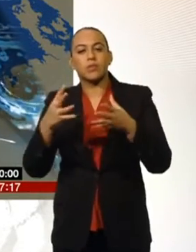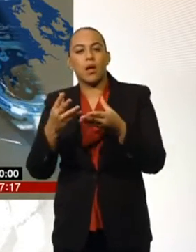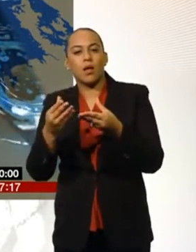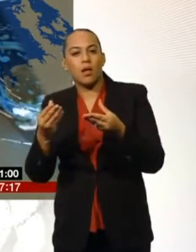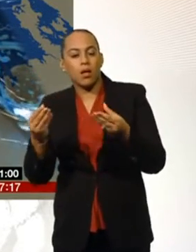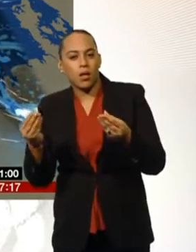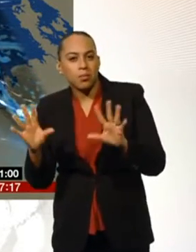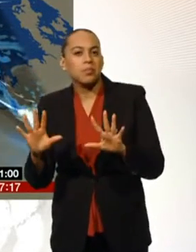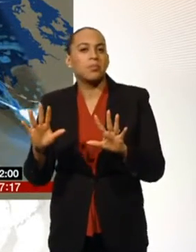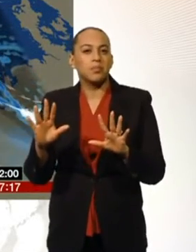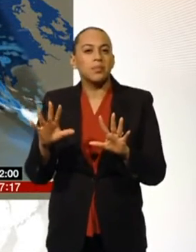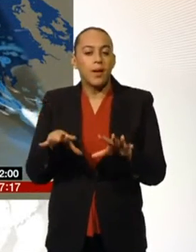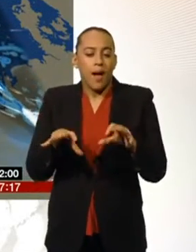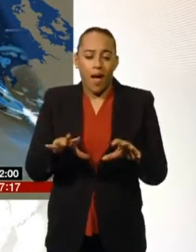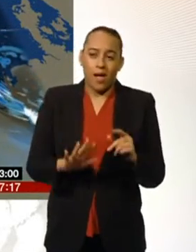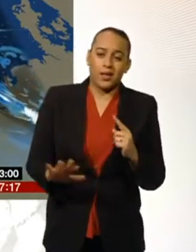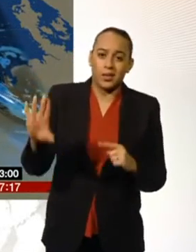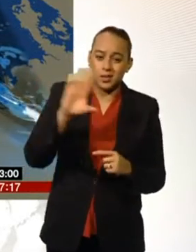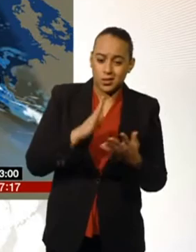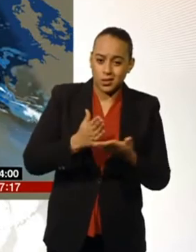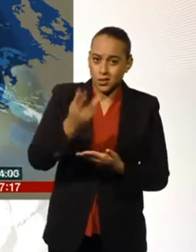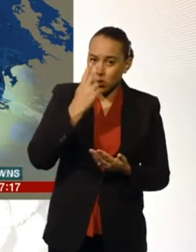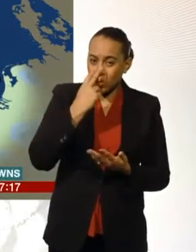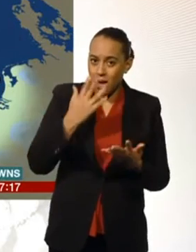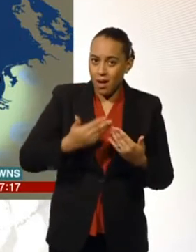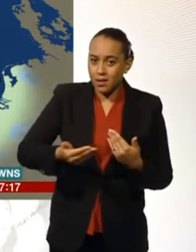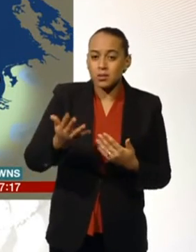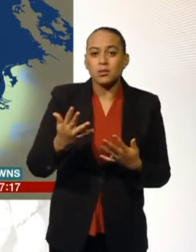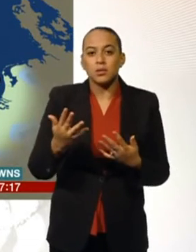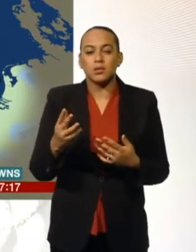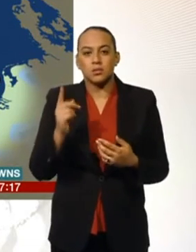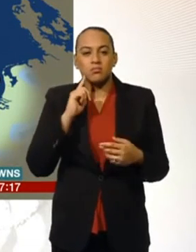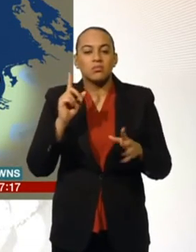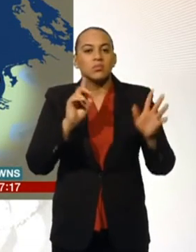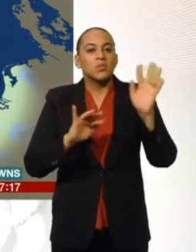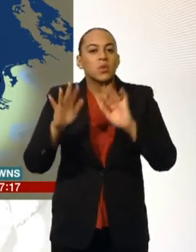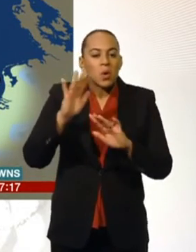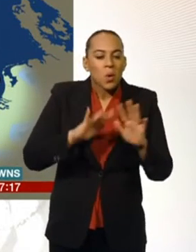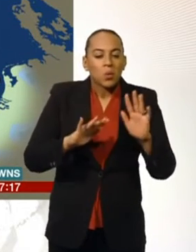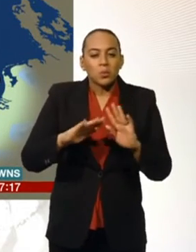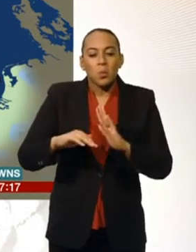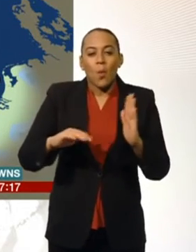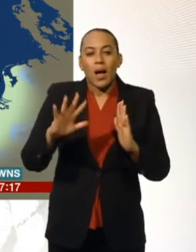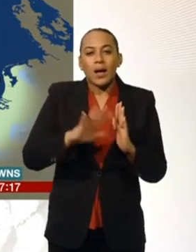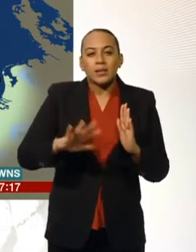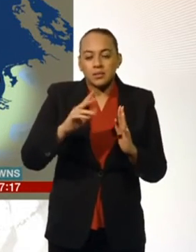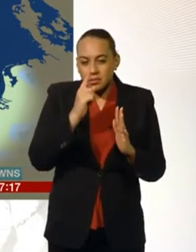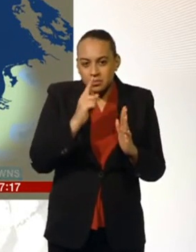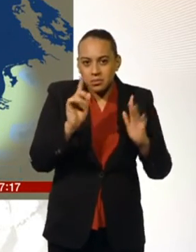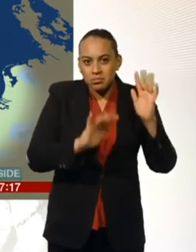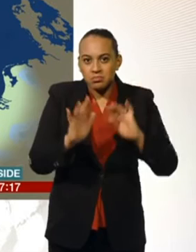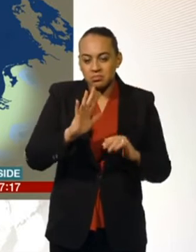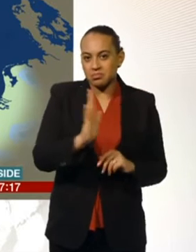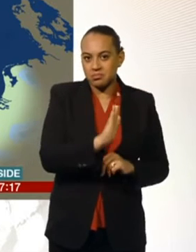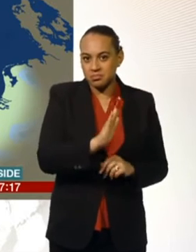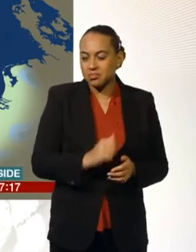to ease. Ice problem just about anywhere through the night. And we could see another temporary coating of snow across some western areas once again, as we see some further wintry